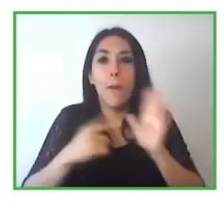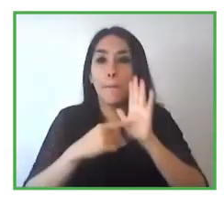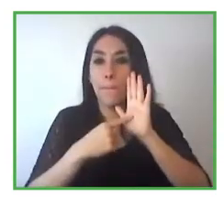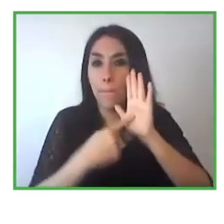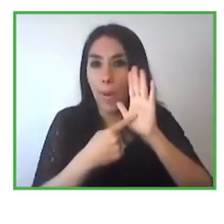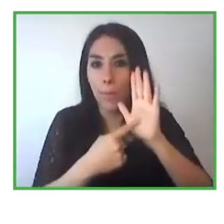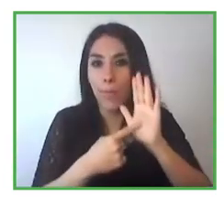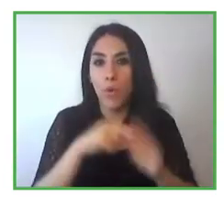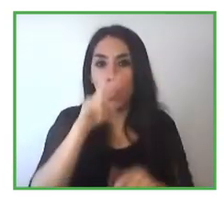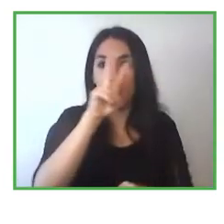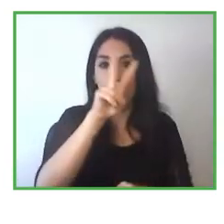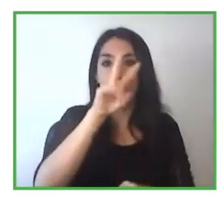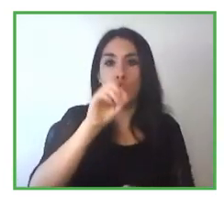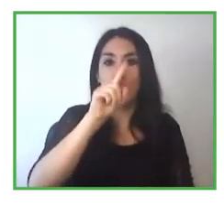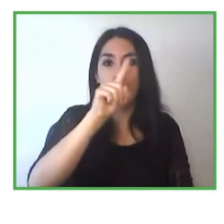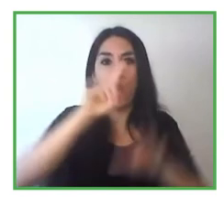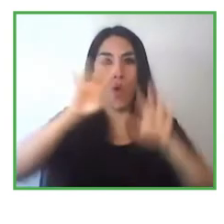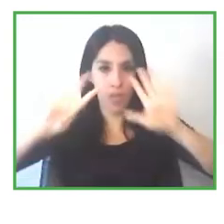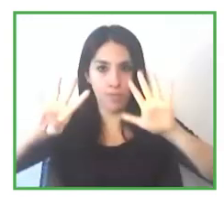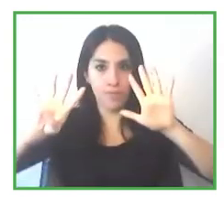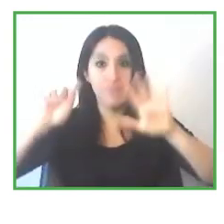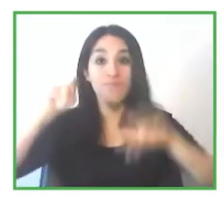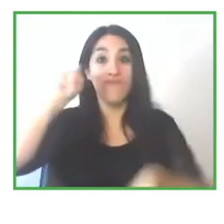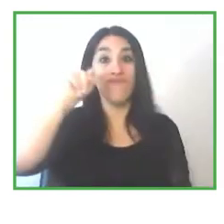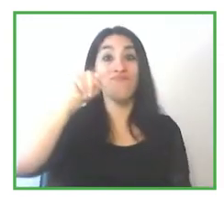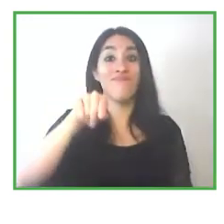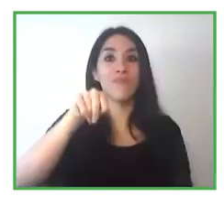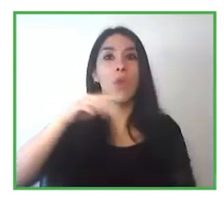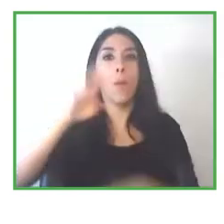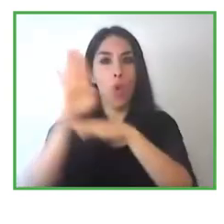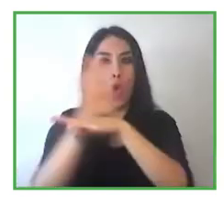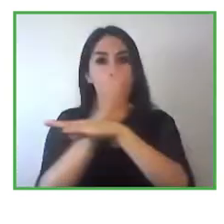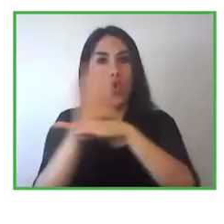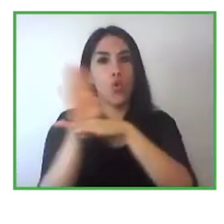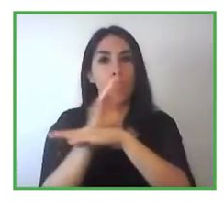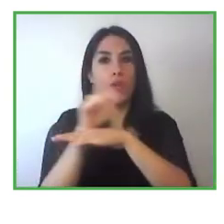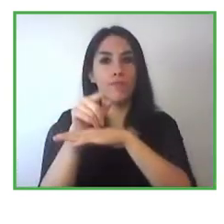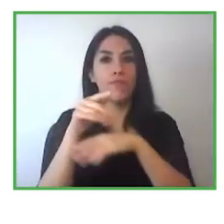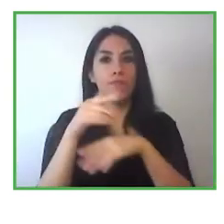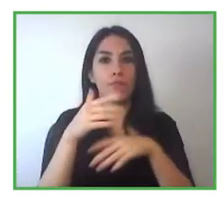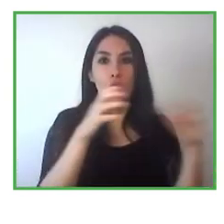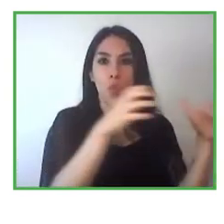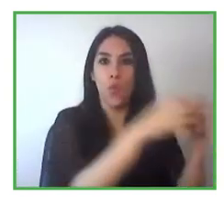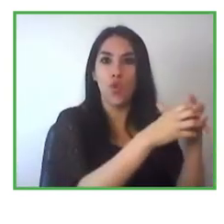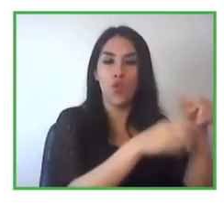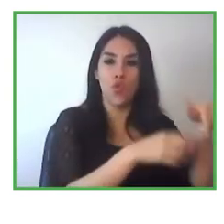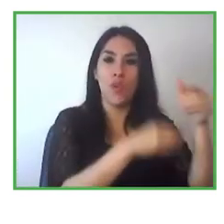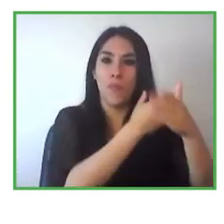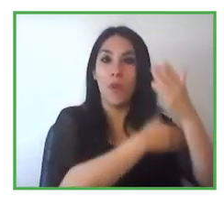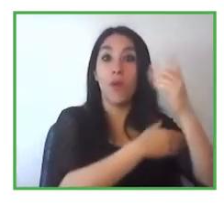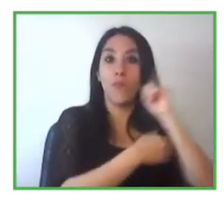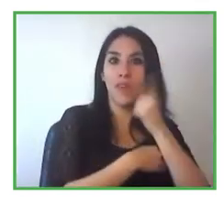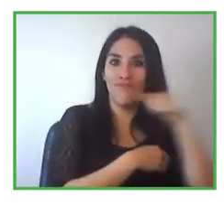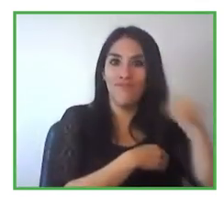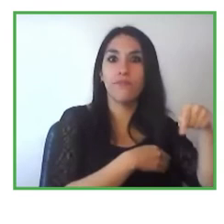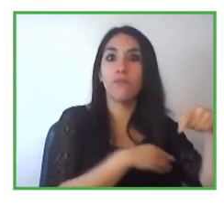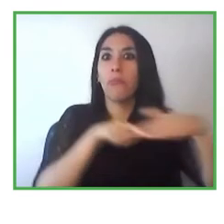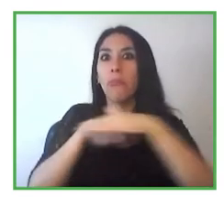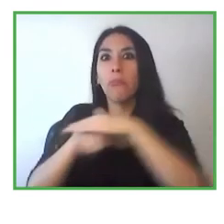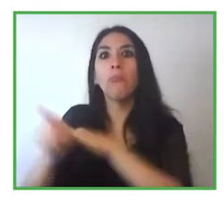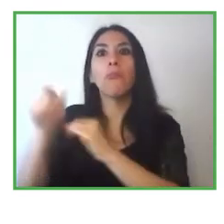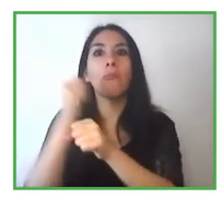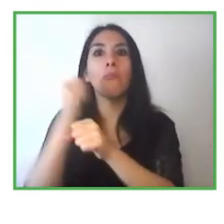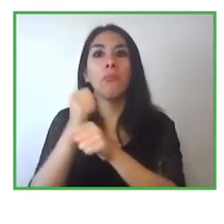taken for instance in 2019 we have the experience with a group of deaf people who entered a